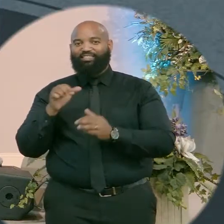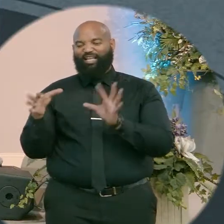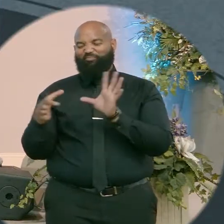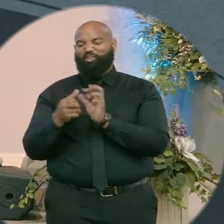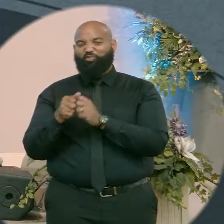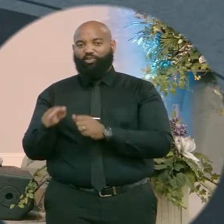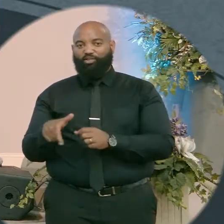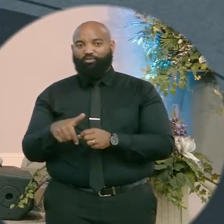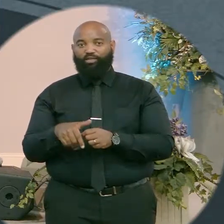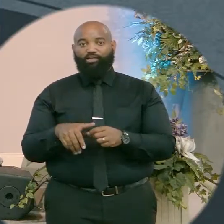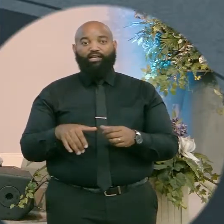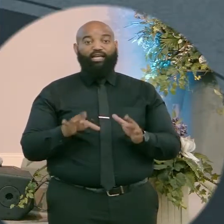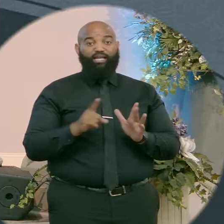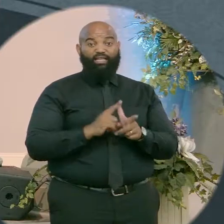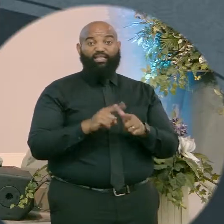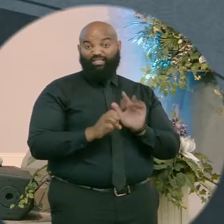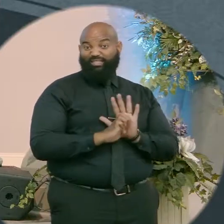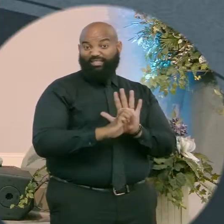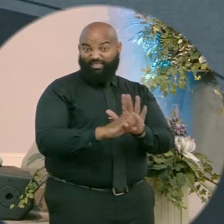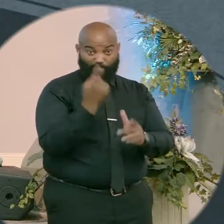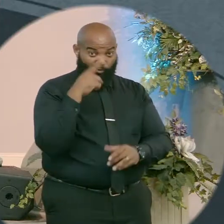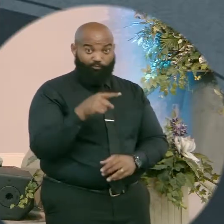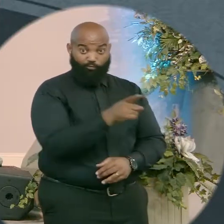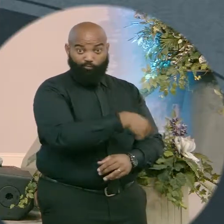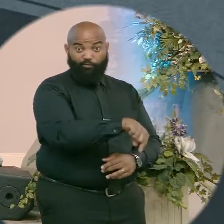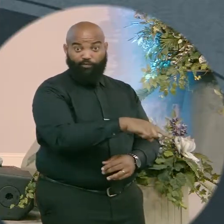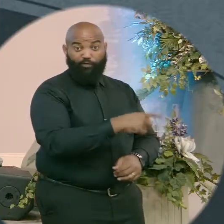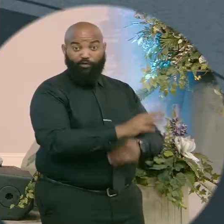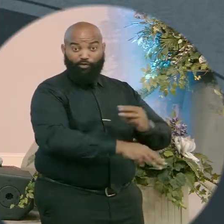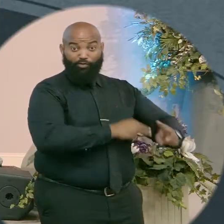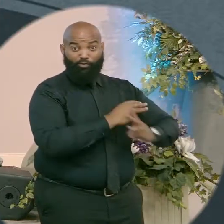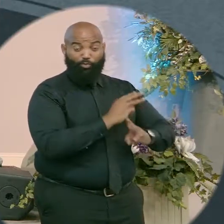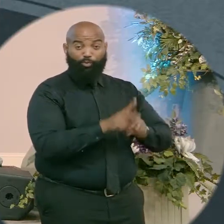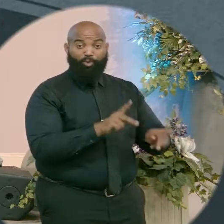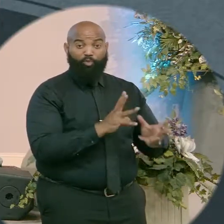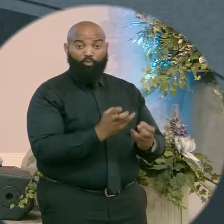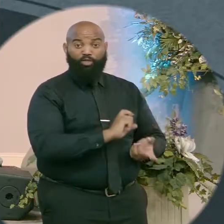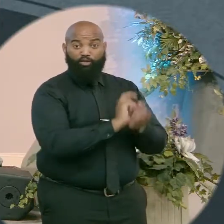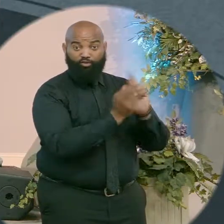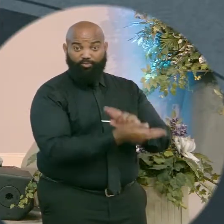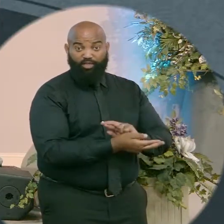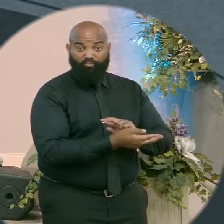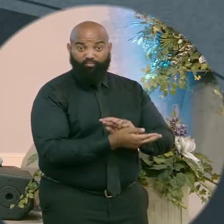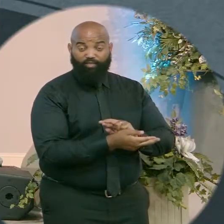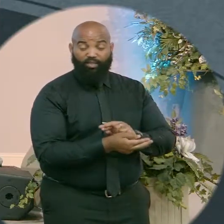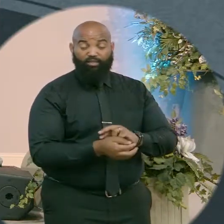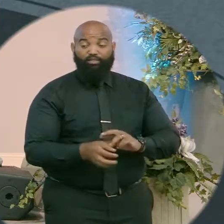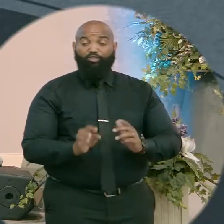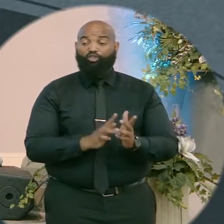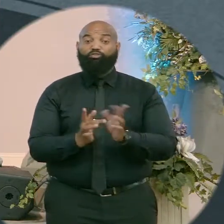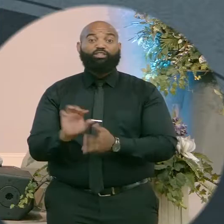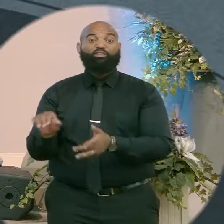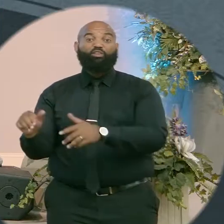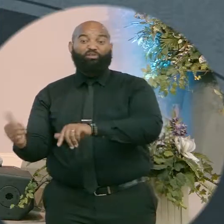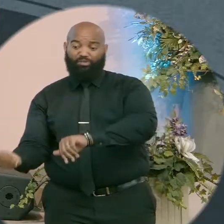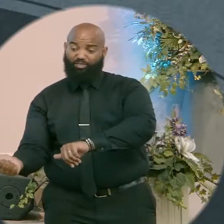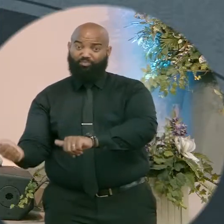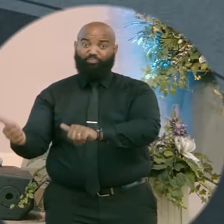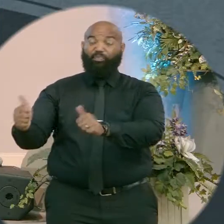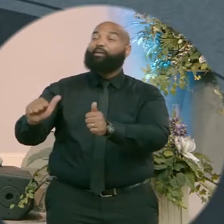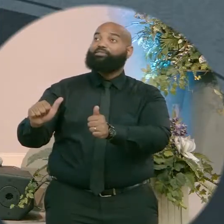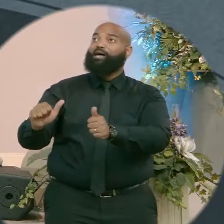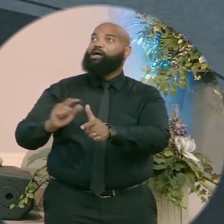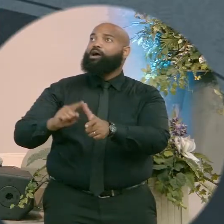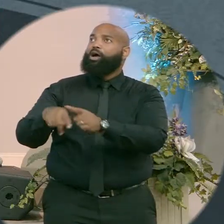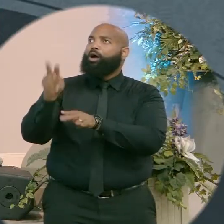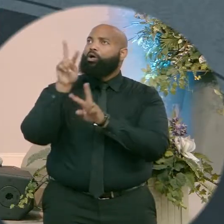10, it says, and when he came out of the water, immediately he saw the heavens being torn open and the spirit descending on him like